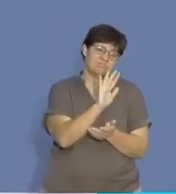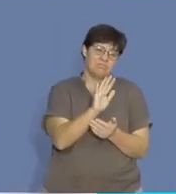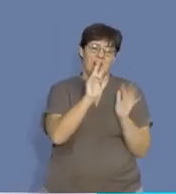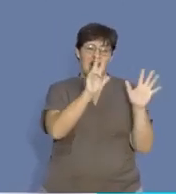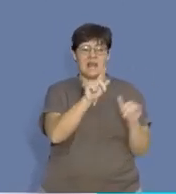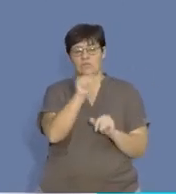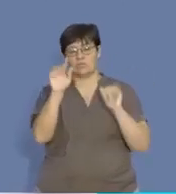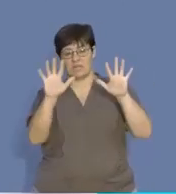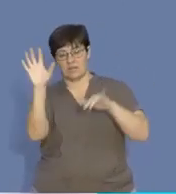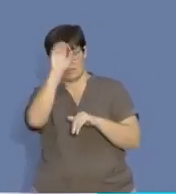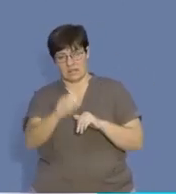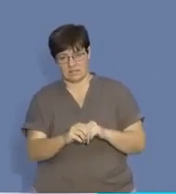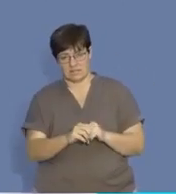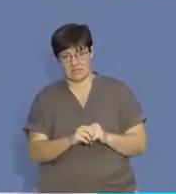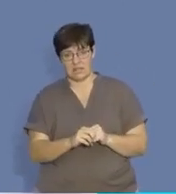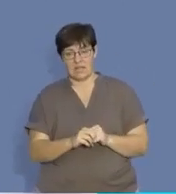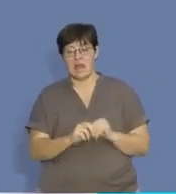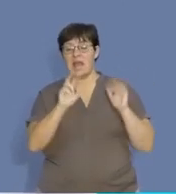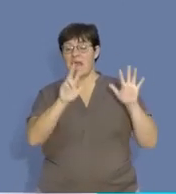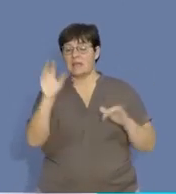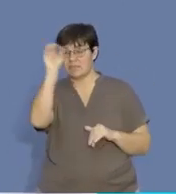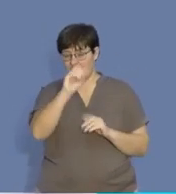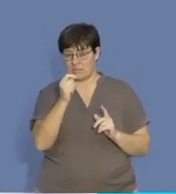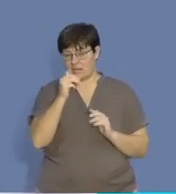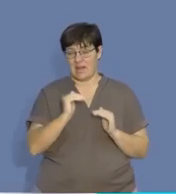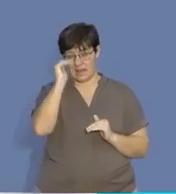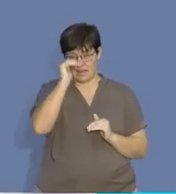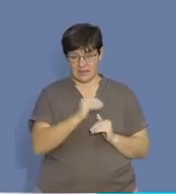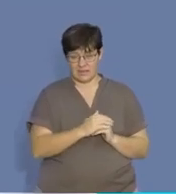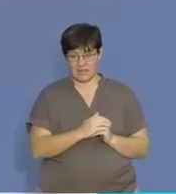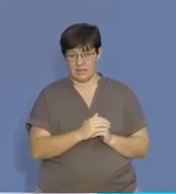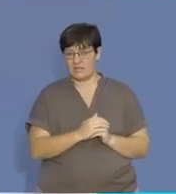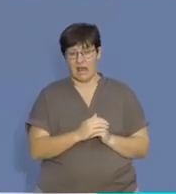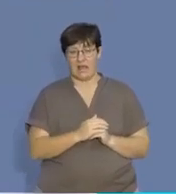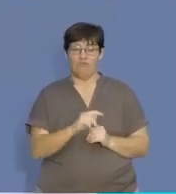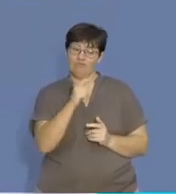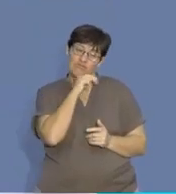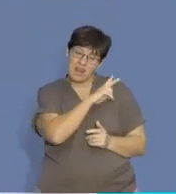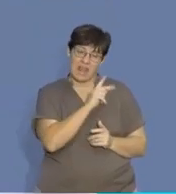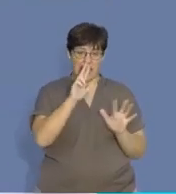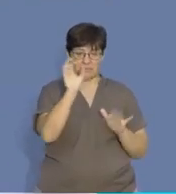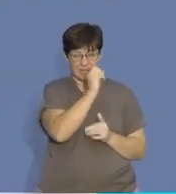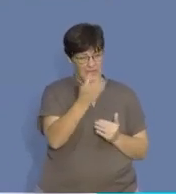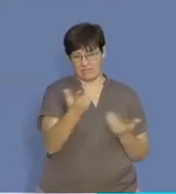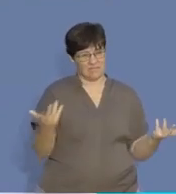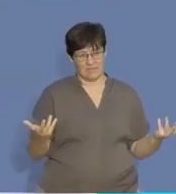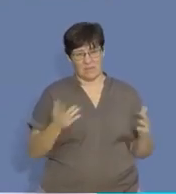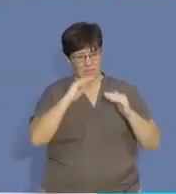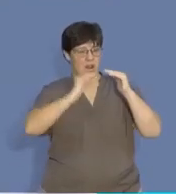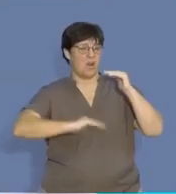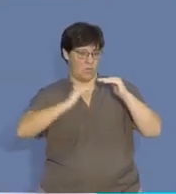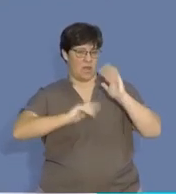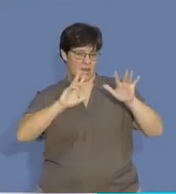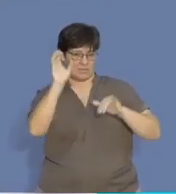between 8% to 10%. In fact, 8% is a bit high, right? Banks won't really give you 8%,